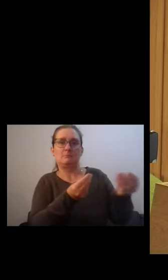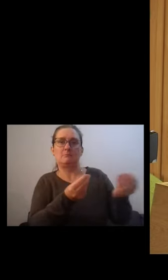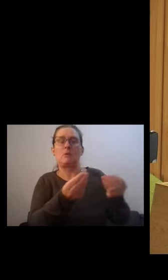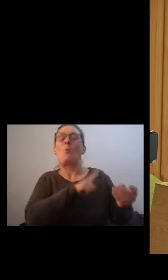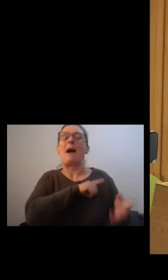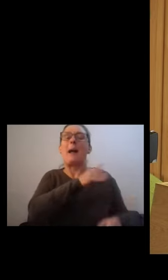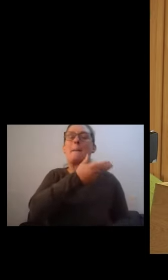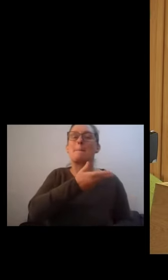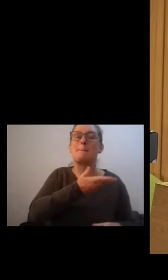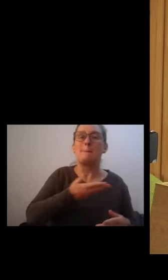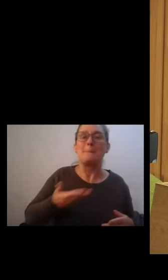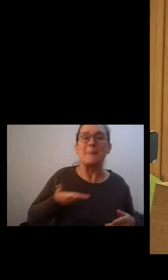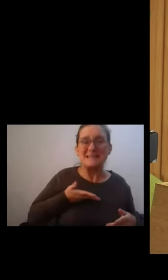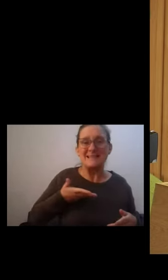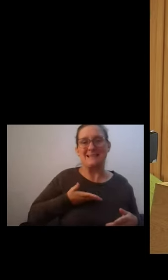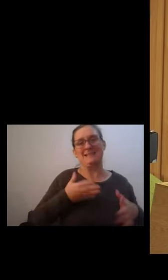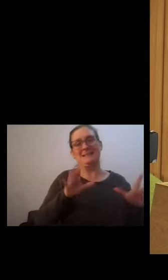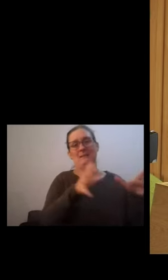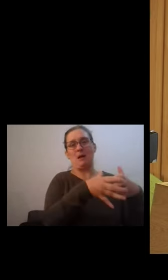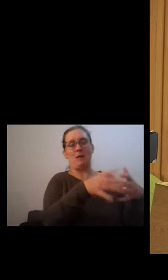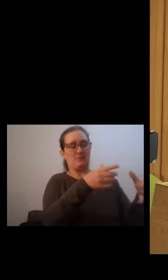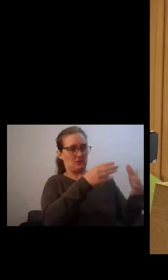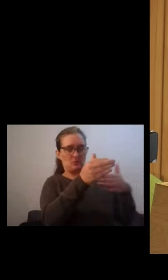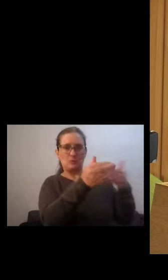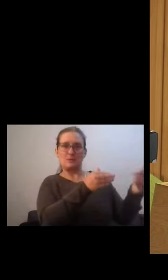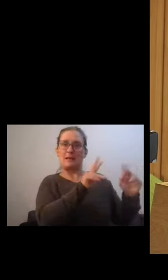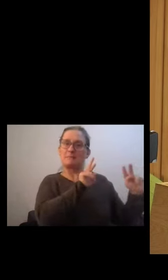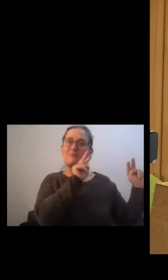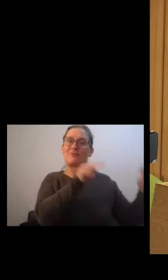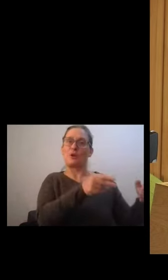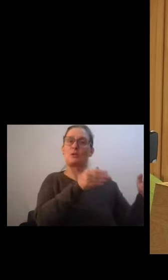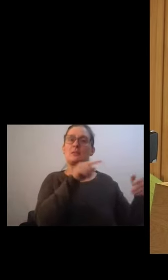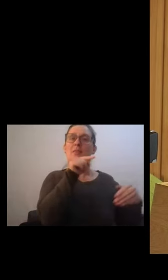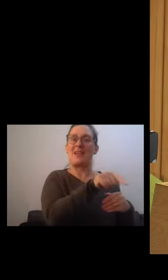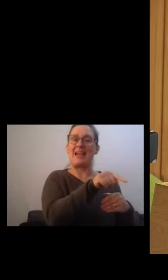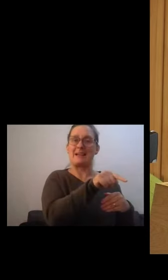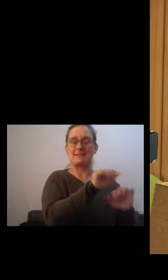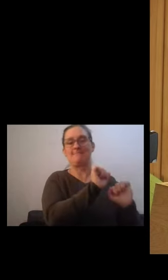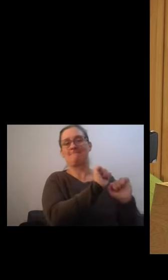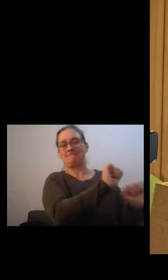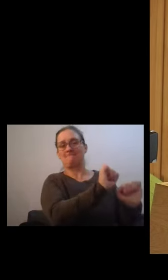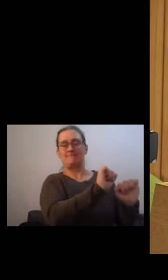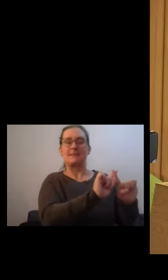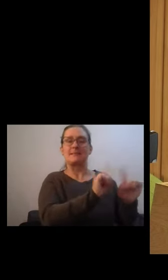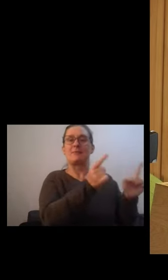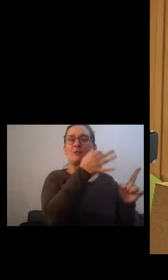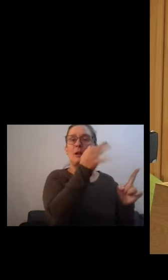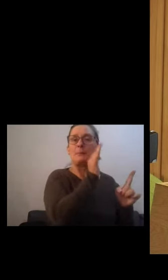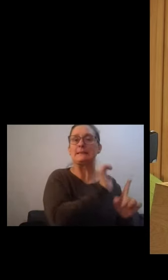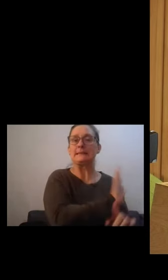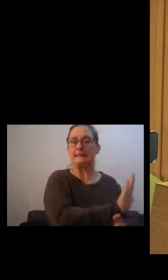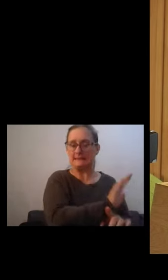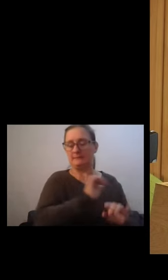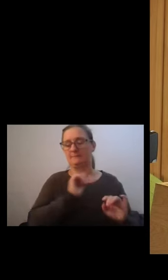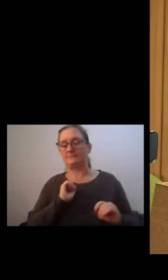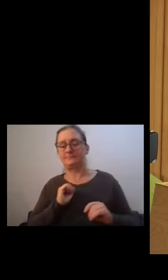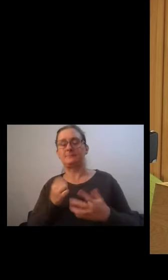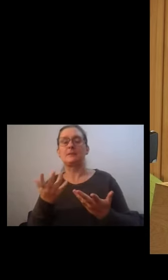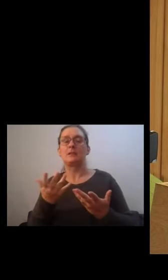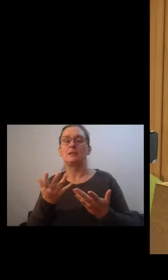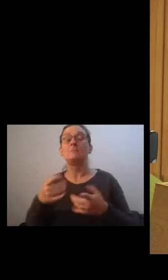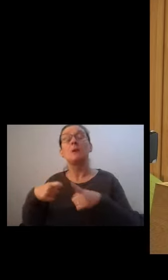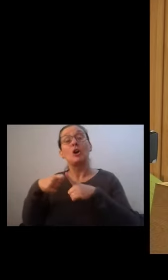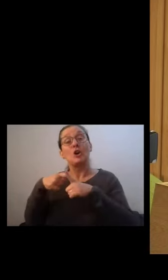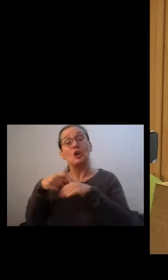responsible for that. And so the separate business select committee scrutinises that. But Kirsten's research